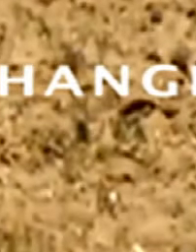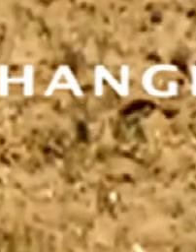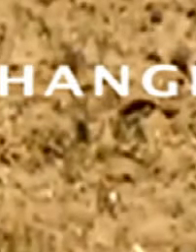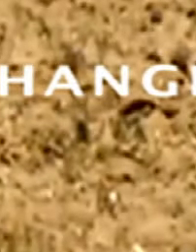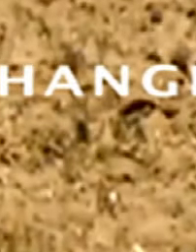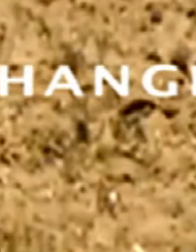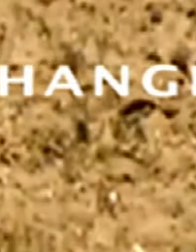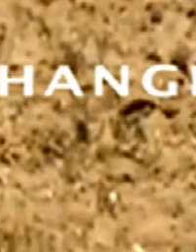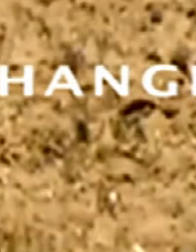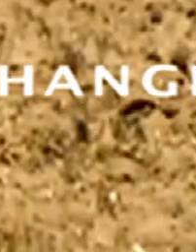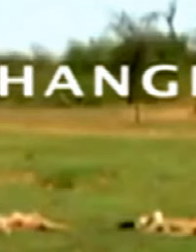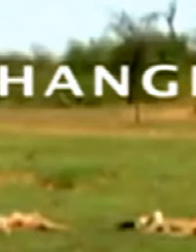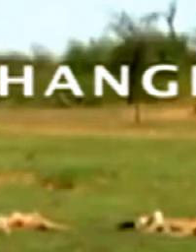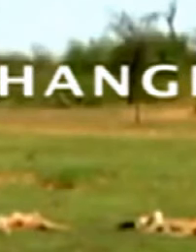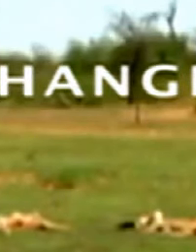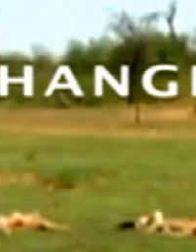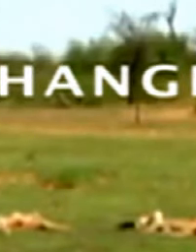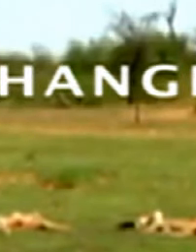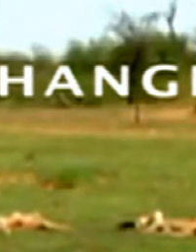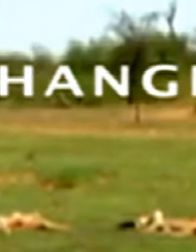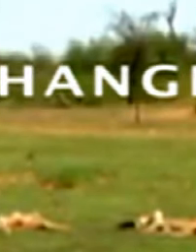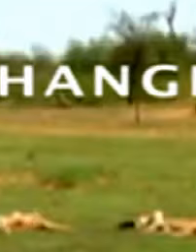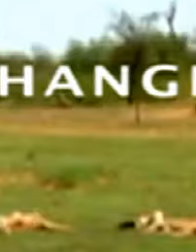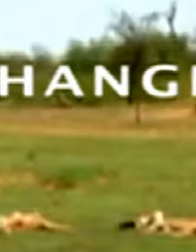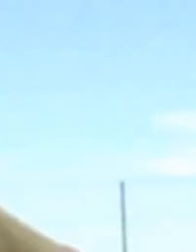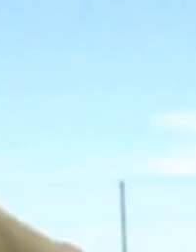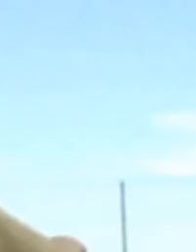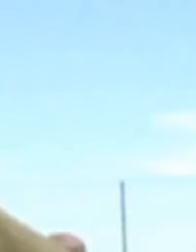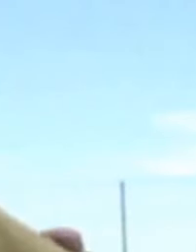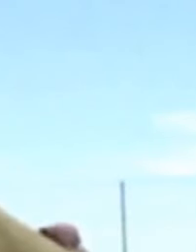Yakovskop. Everywhere you will see there's animals dying.